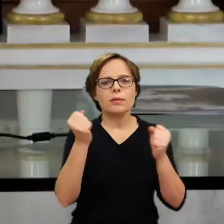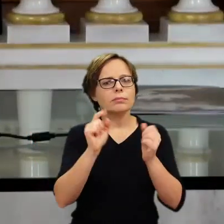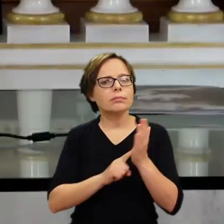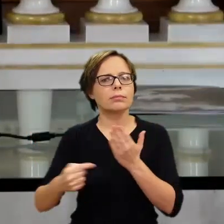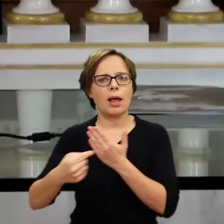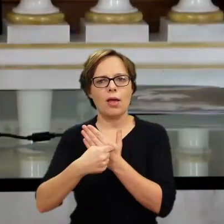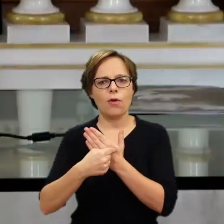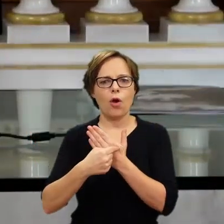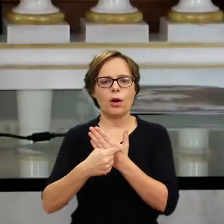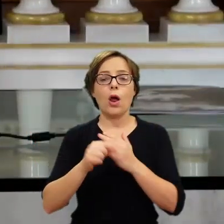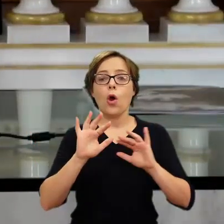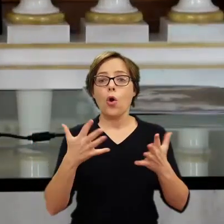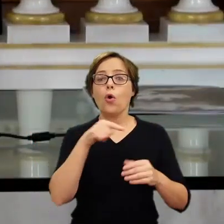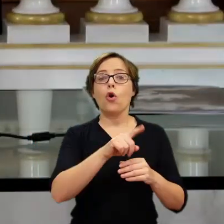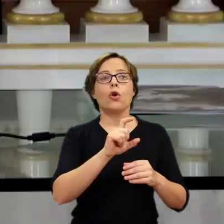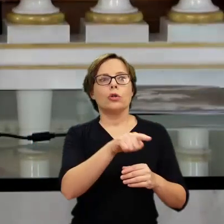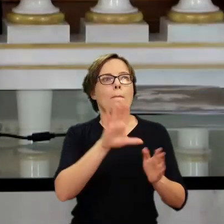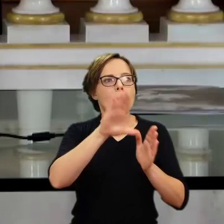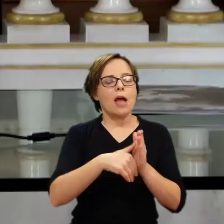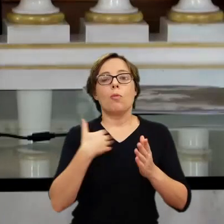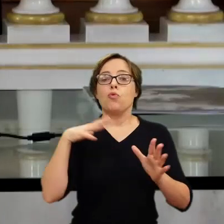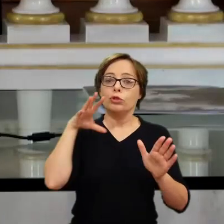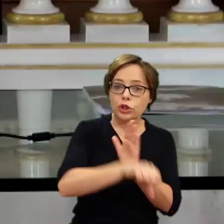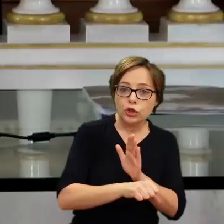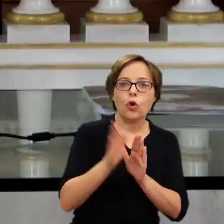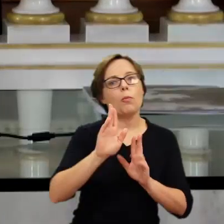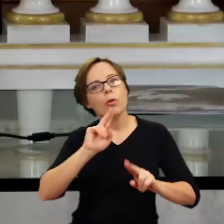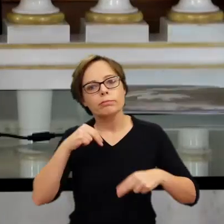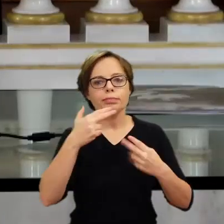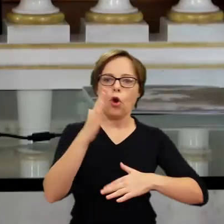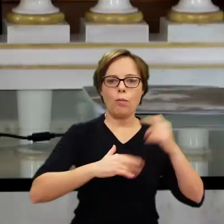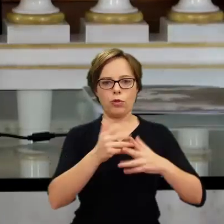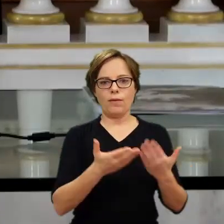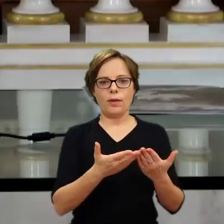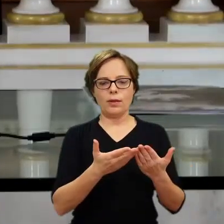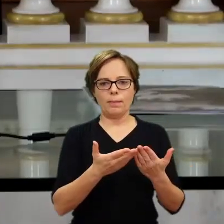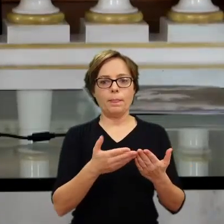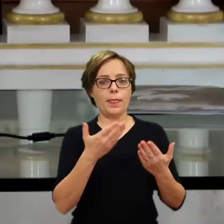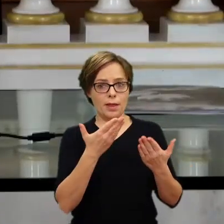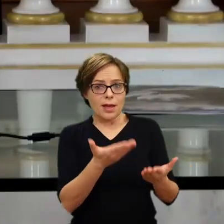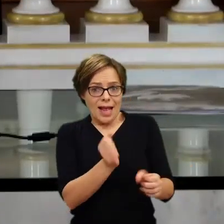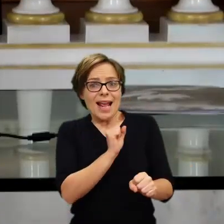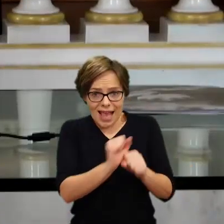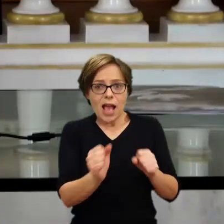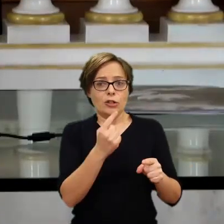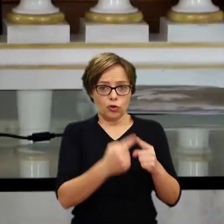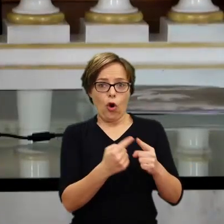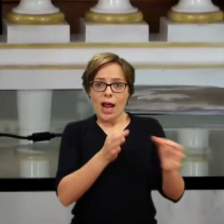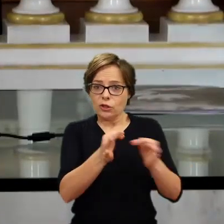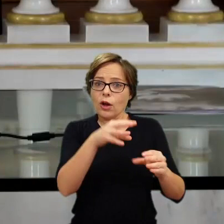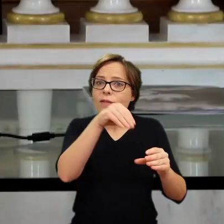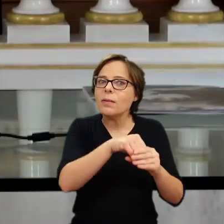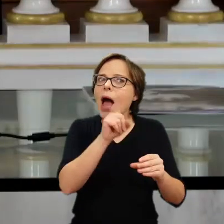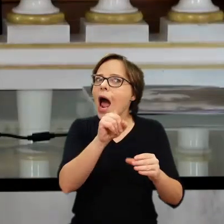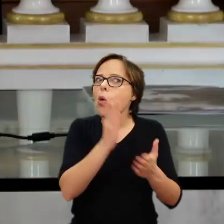something that went but returned, it's been reconstructed. You know, it's now historical in a different way. And,